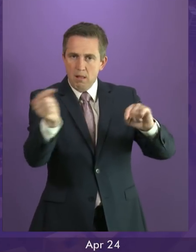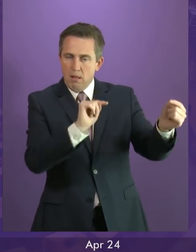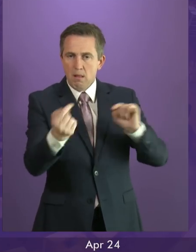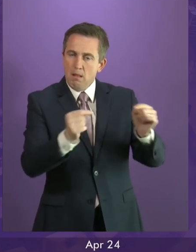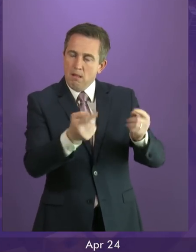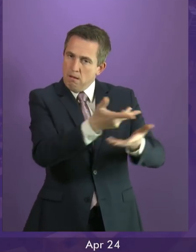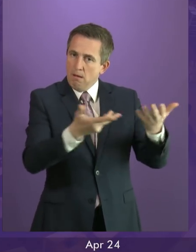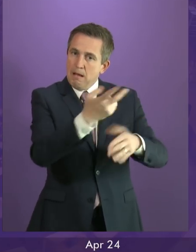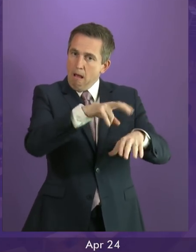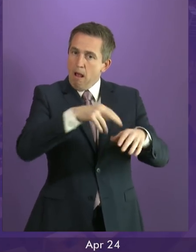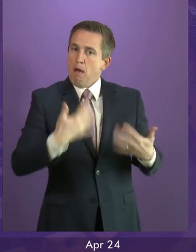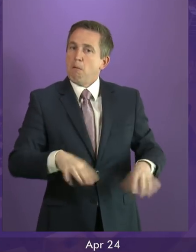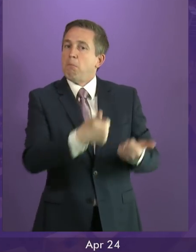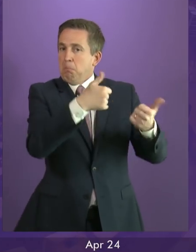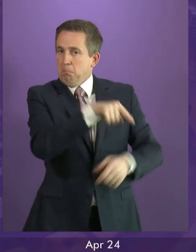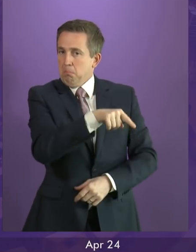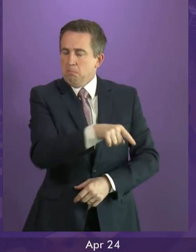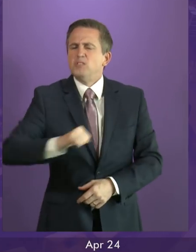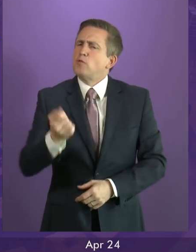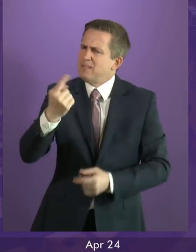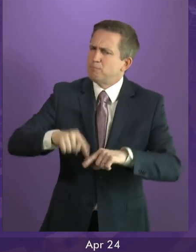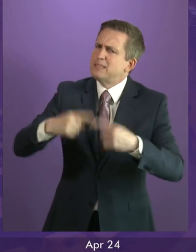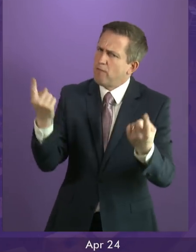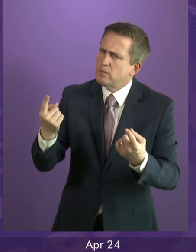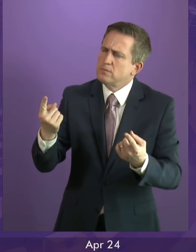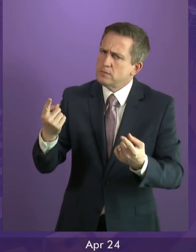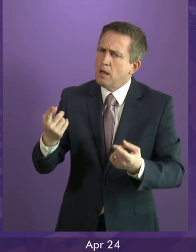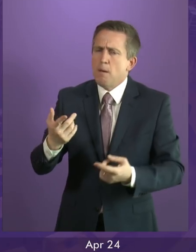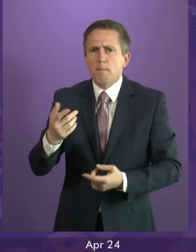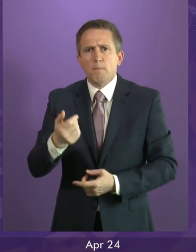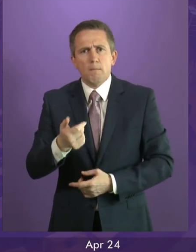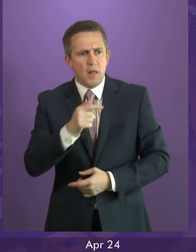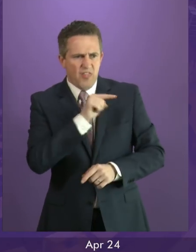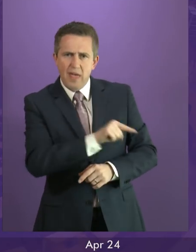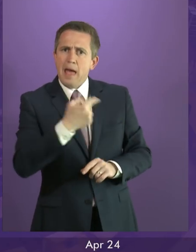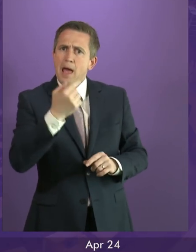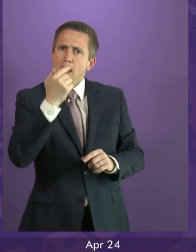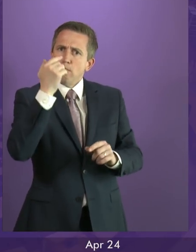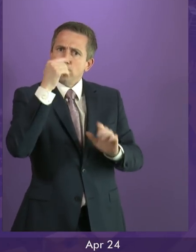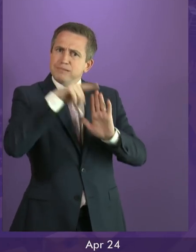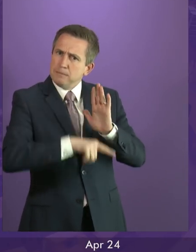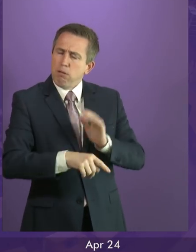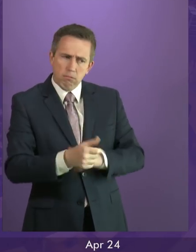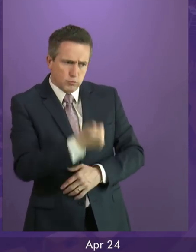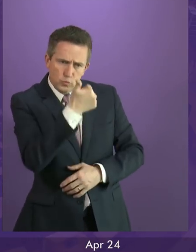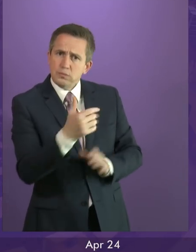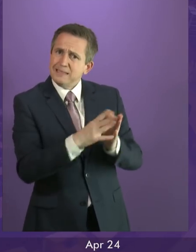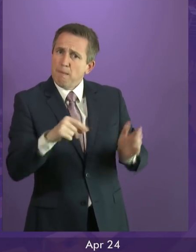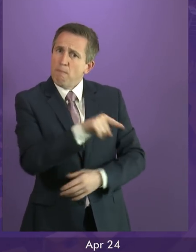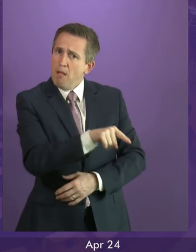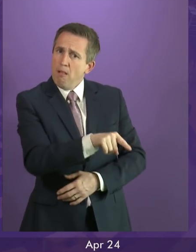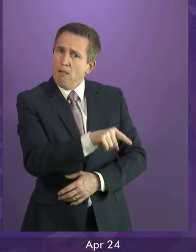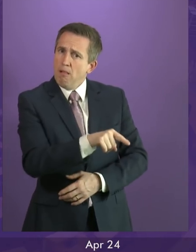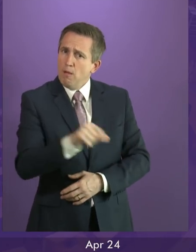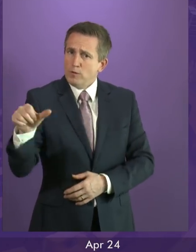circumstances here are different as are the issues under consideration, but the principle is a sound one and I believe we should make